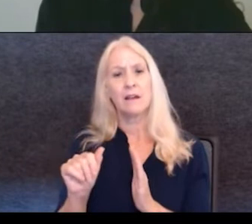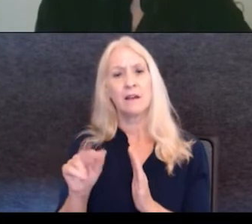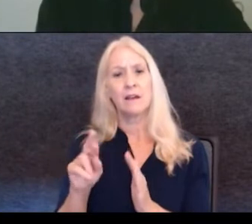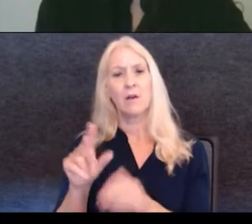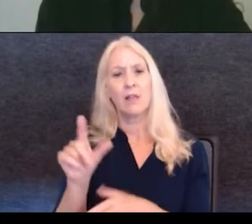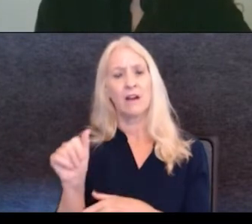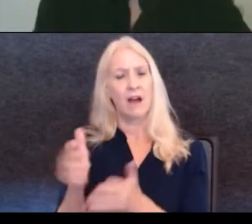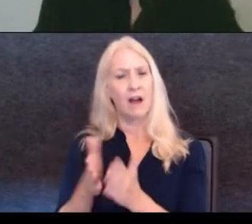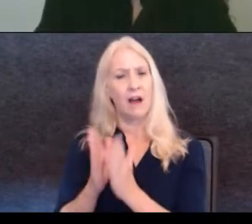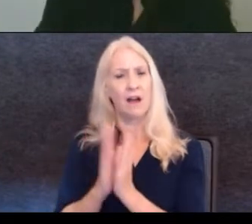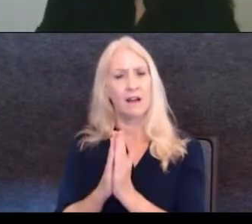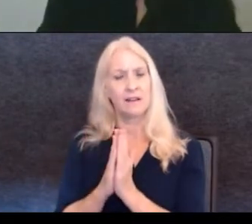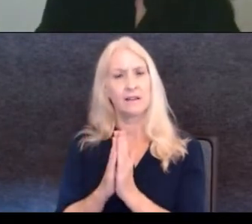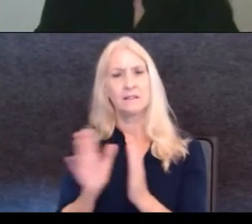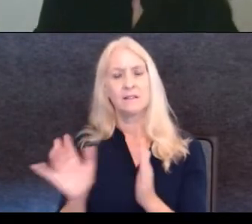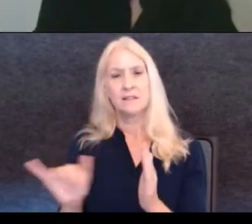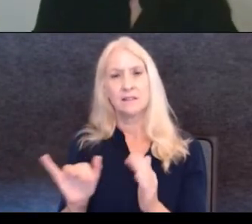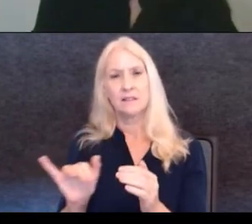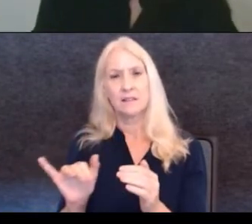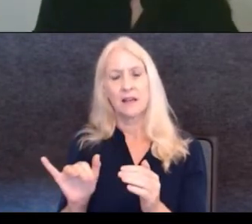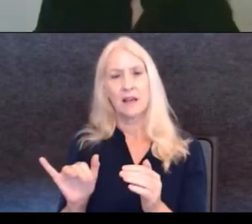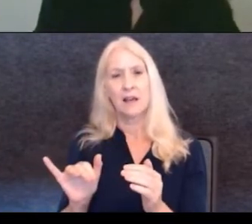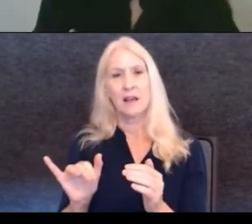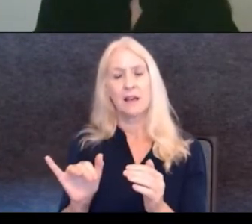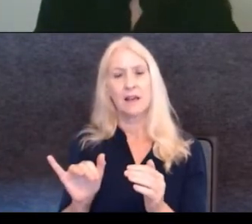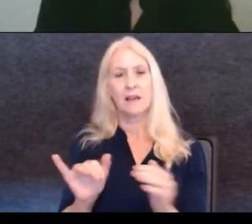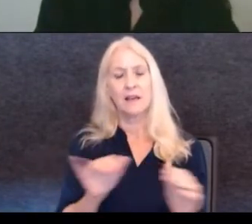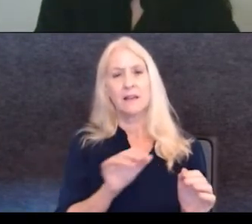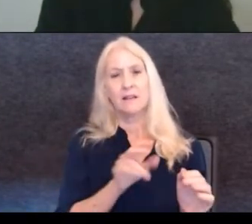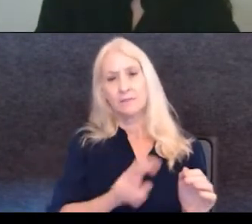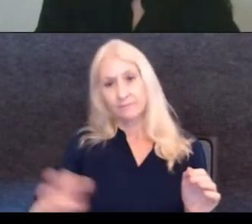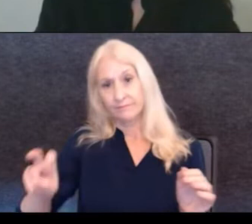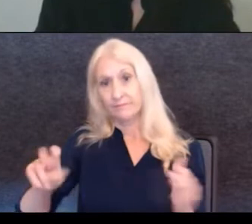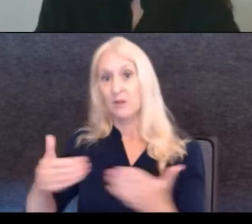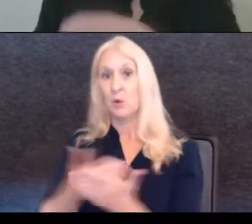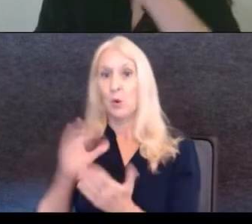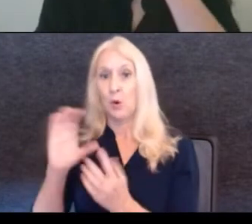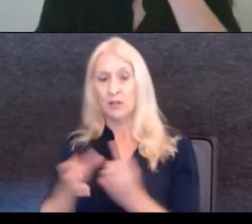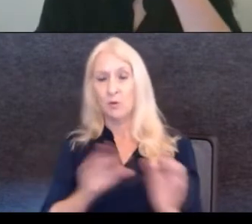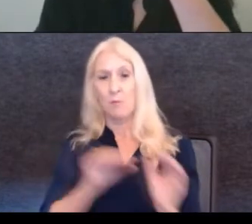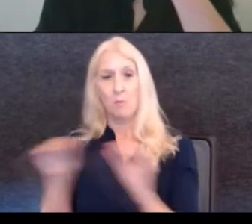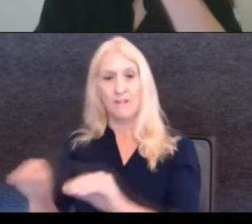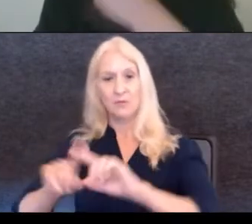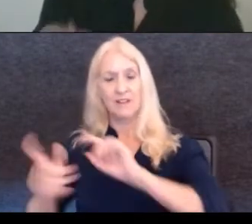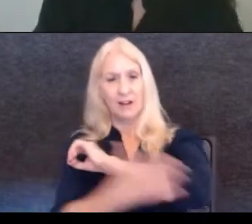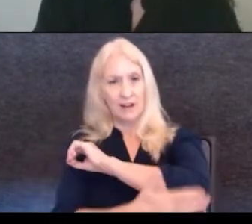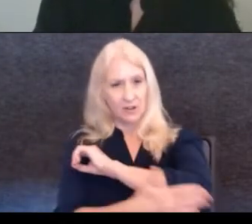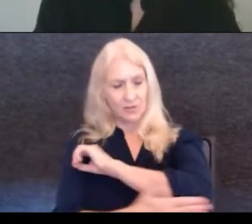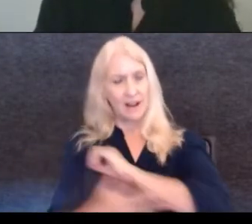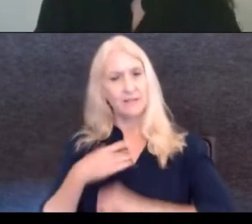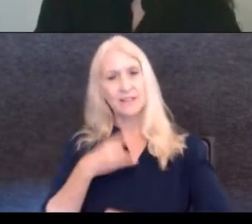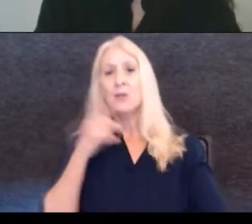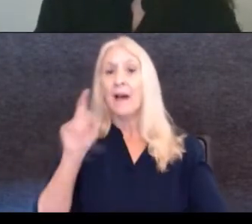they're saying like, um, transitioning into a new culture for the first time or moving to a new country. I love what you said. You have to